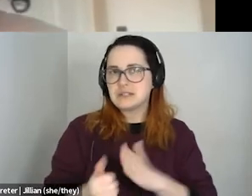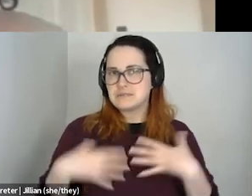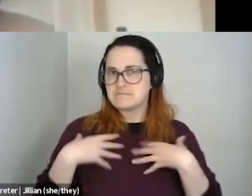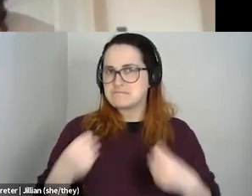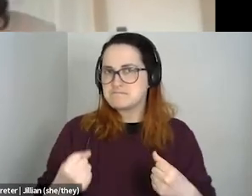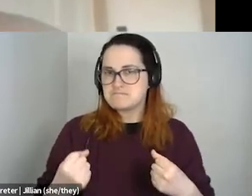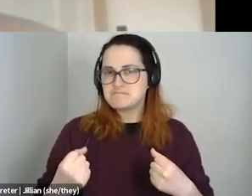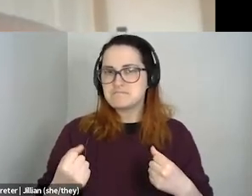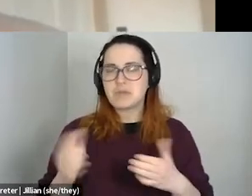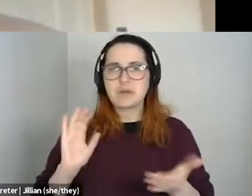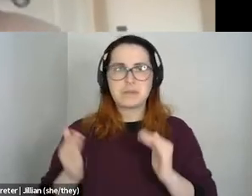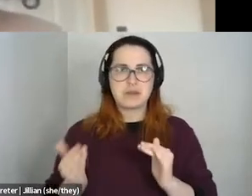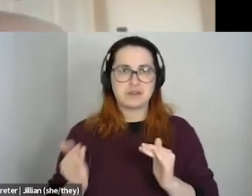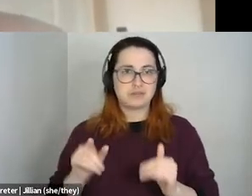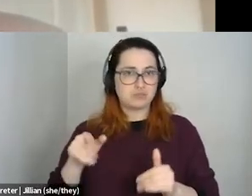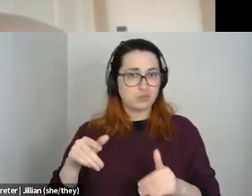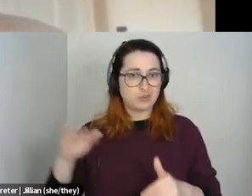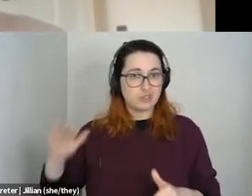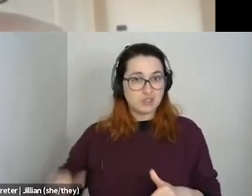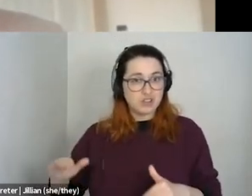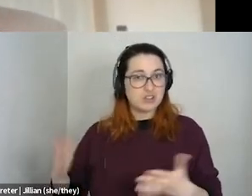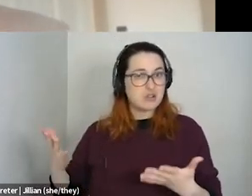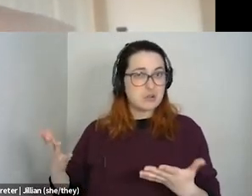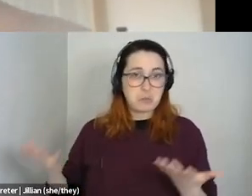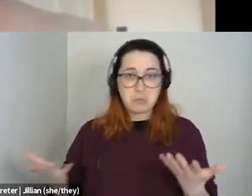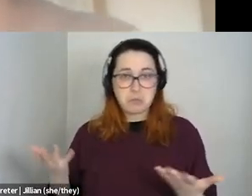like when you were younger? Um, and what can we do with that?